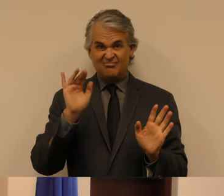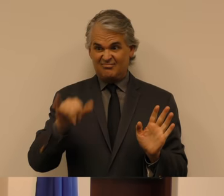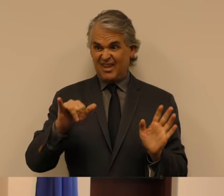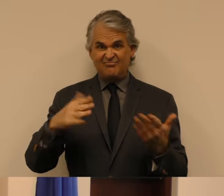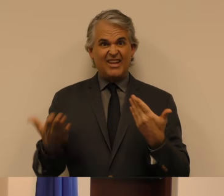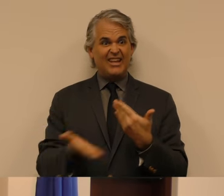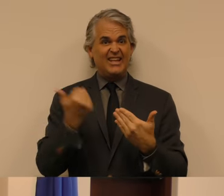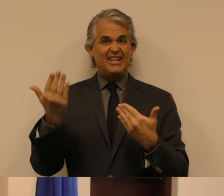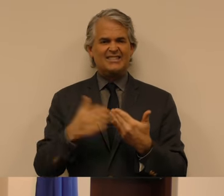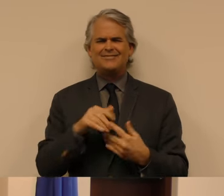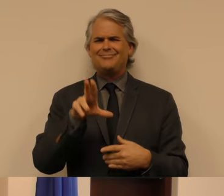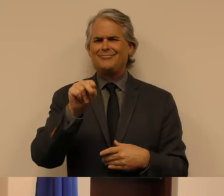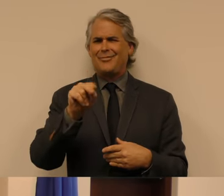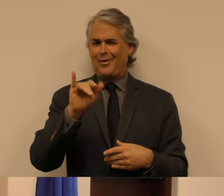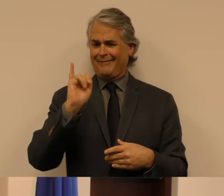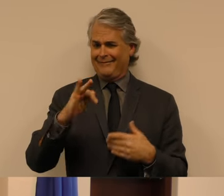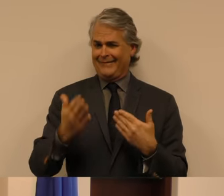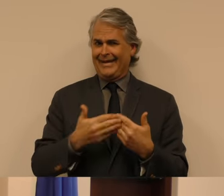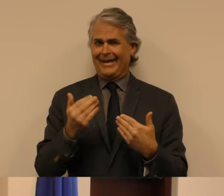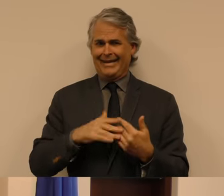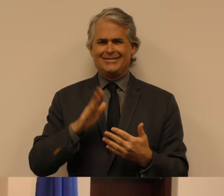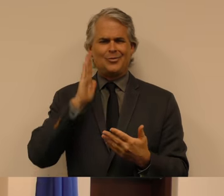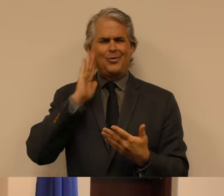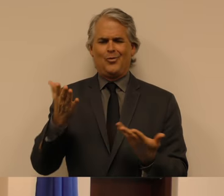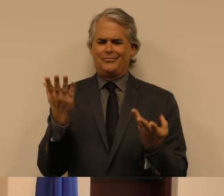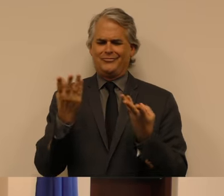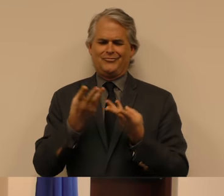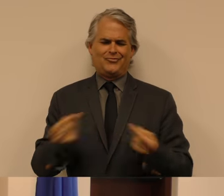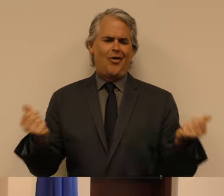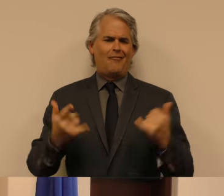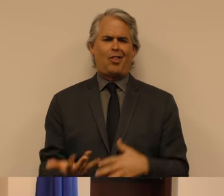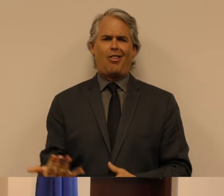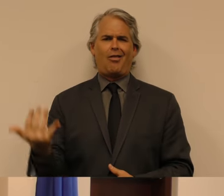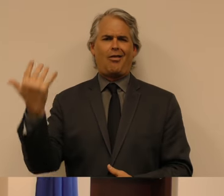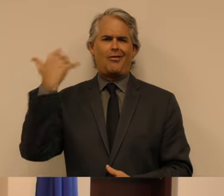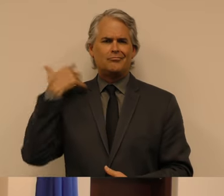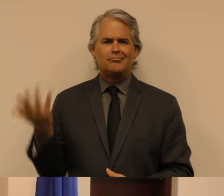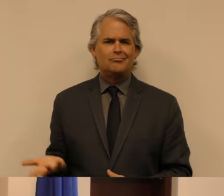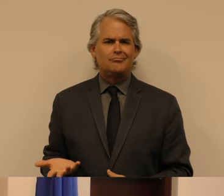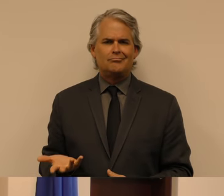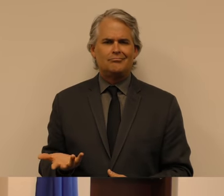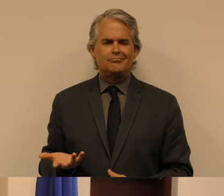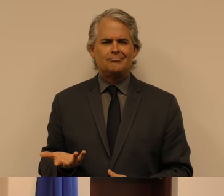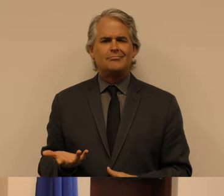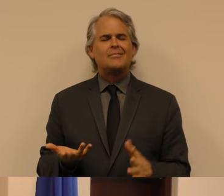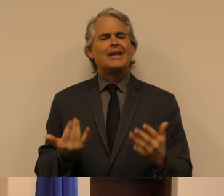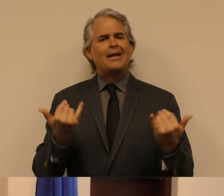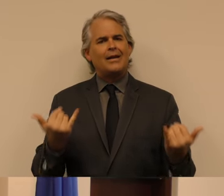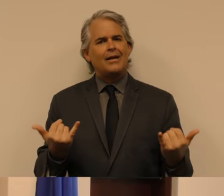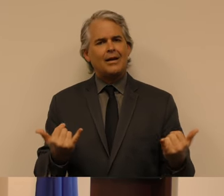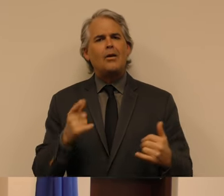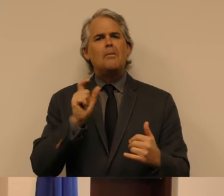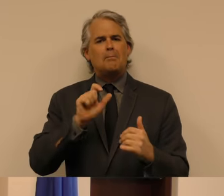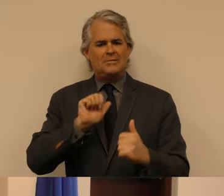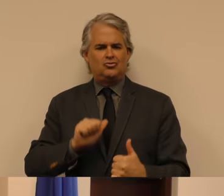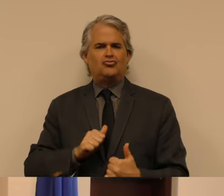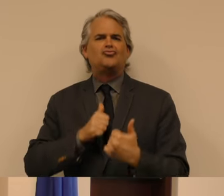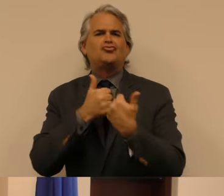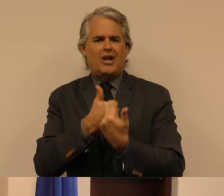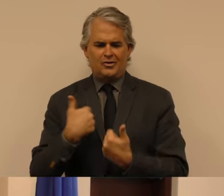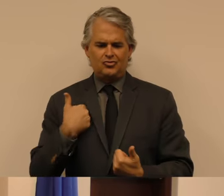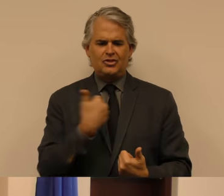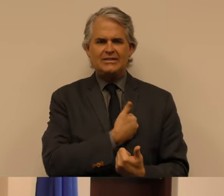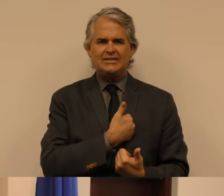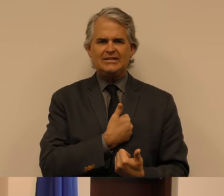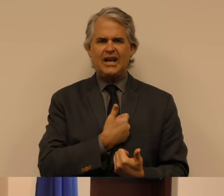done a long time ago. It would have been solved a long time ago as well. We have to challenge ourselves not to get defensive and